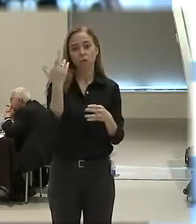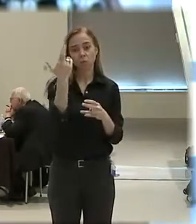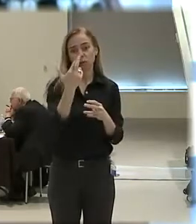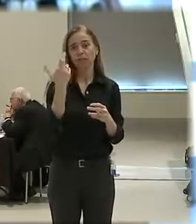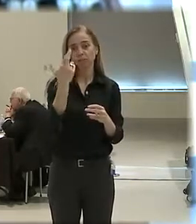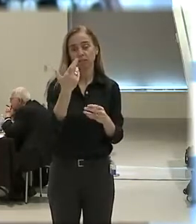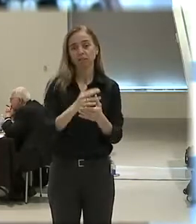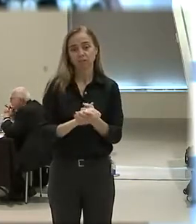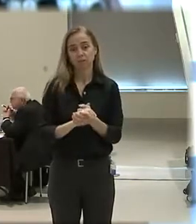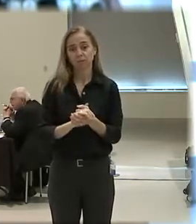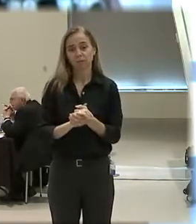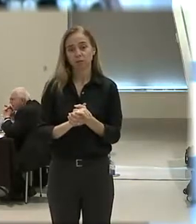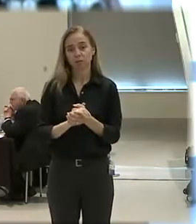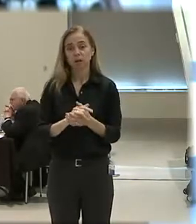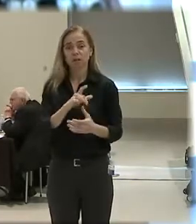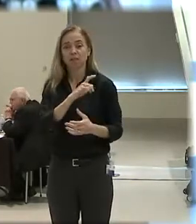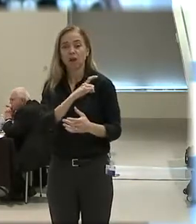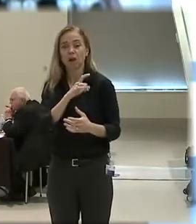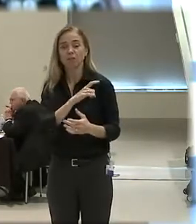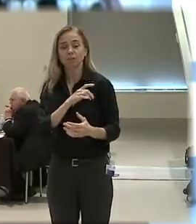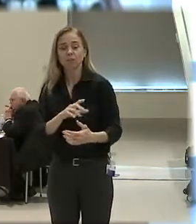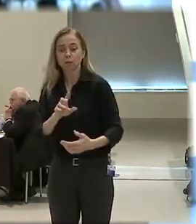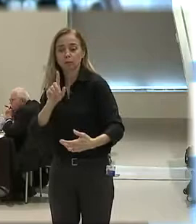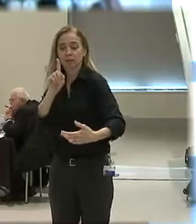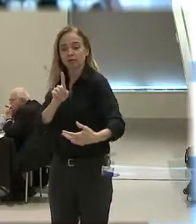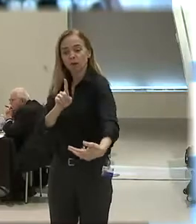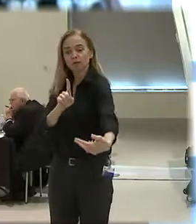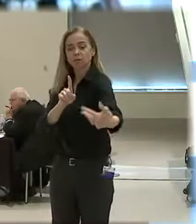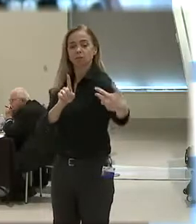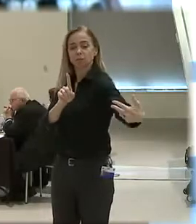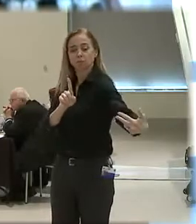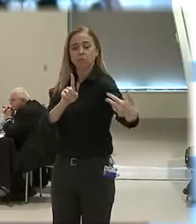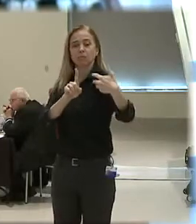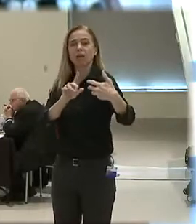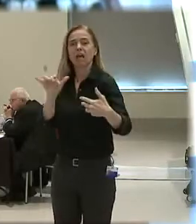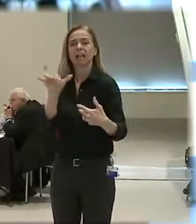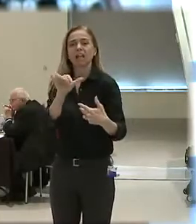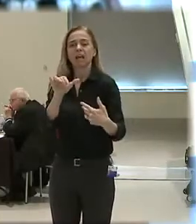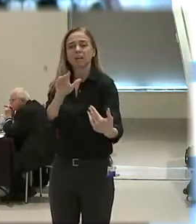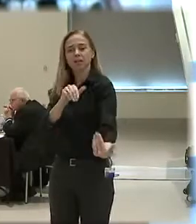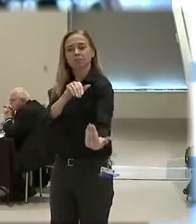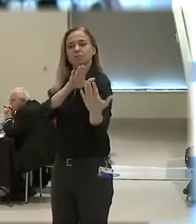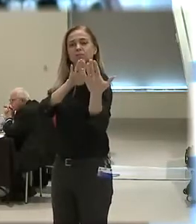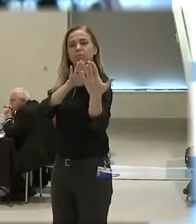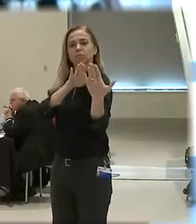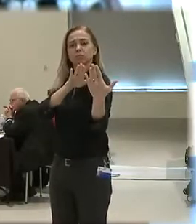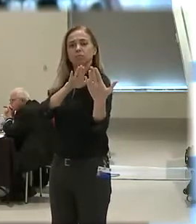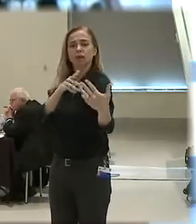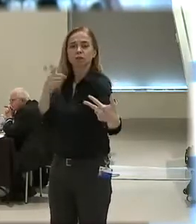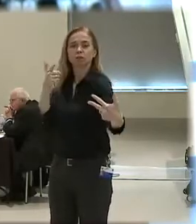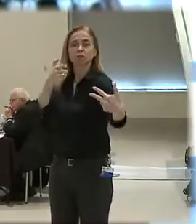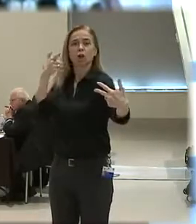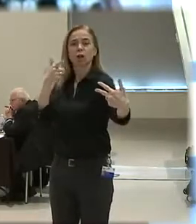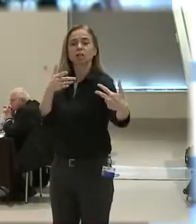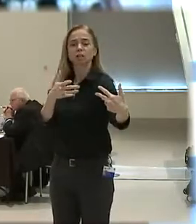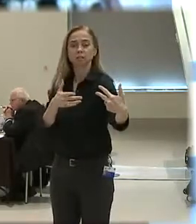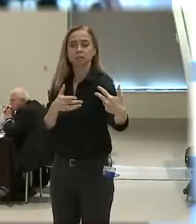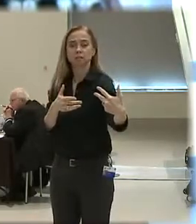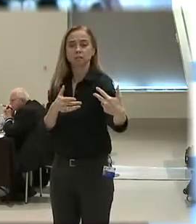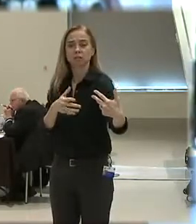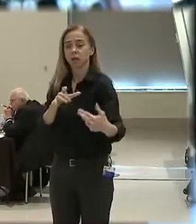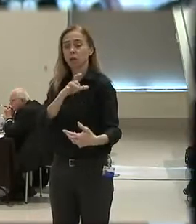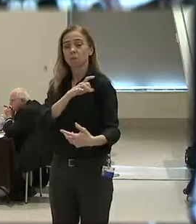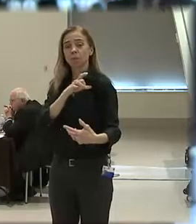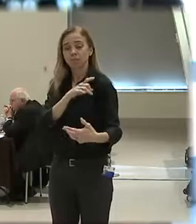themselves in front of the vehicle, the car would come at them, and it would be like a standoff. A citizen would get shot. A police